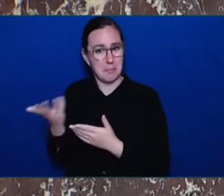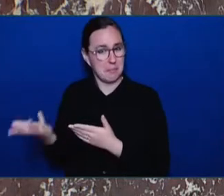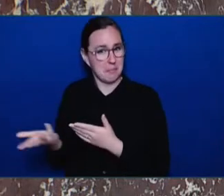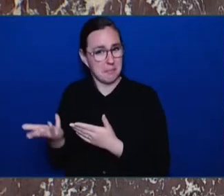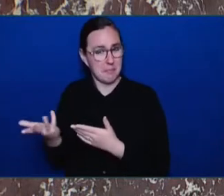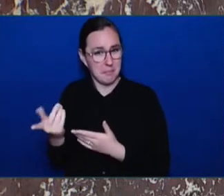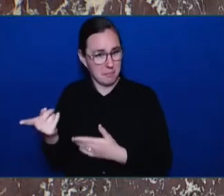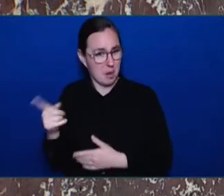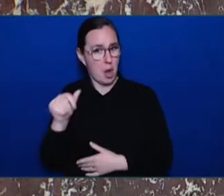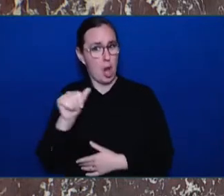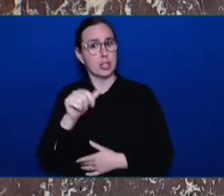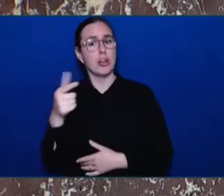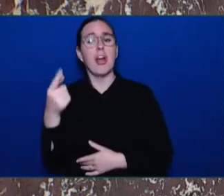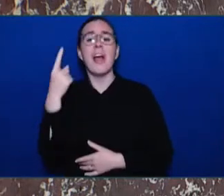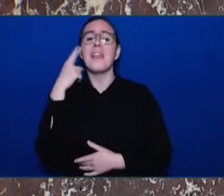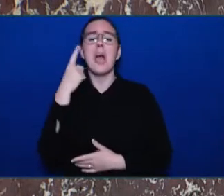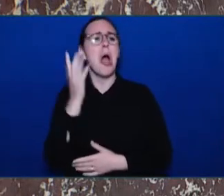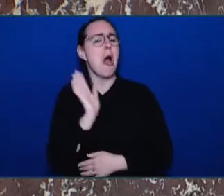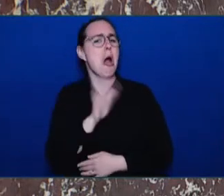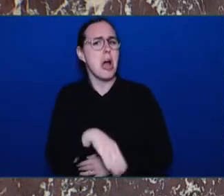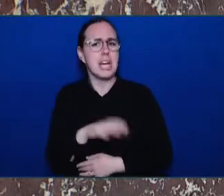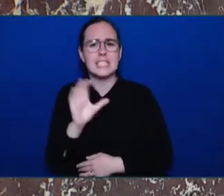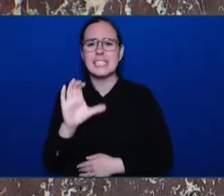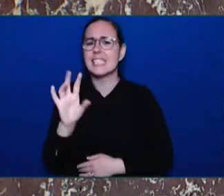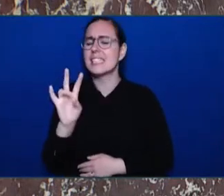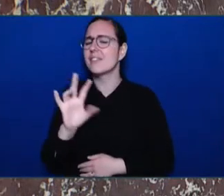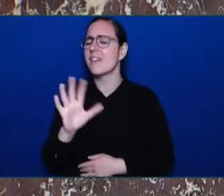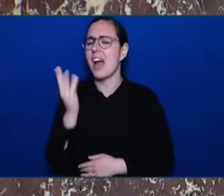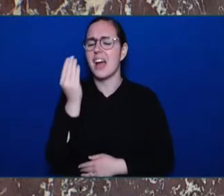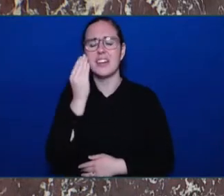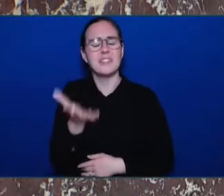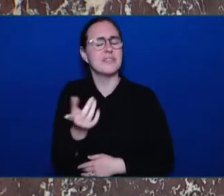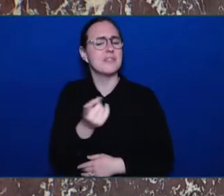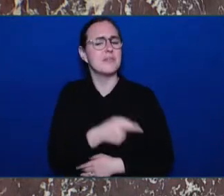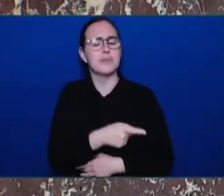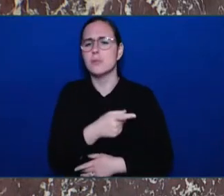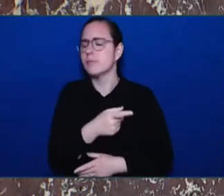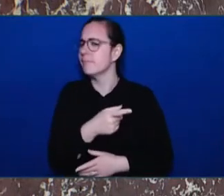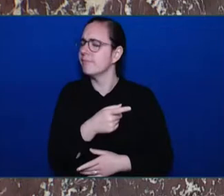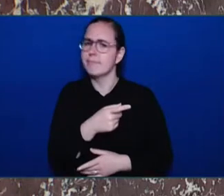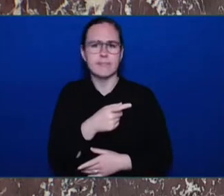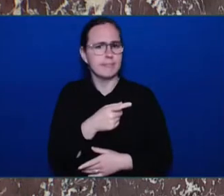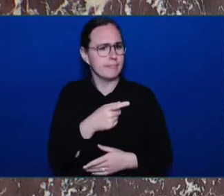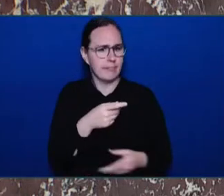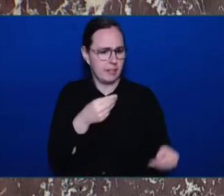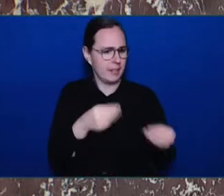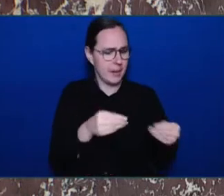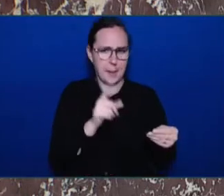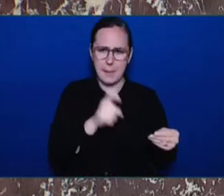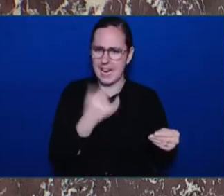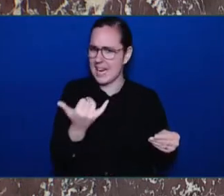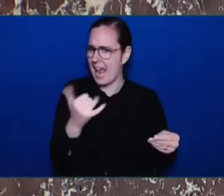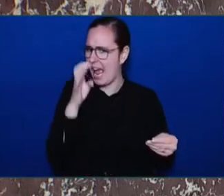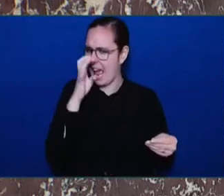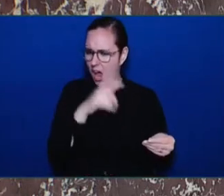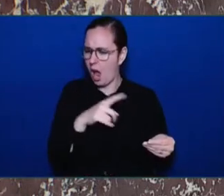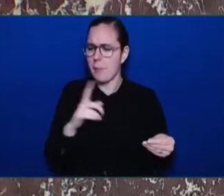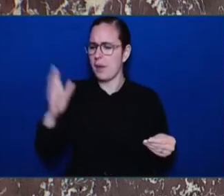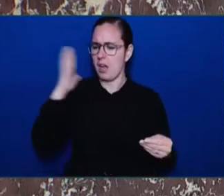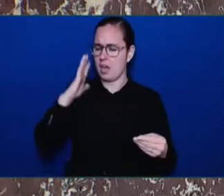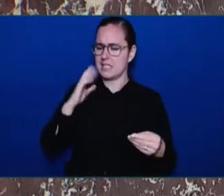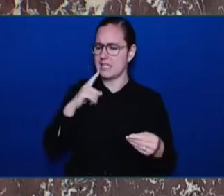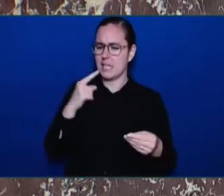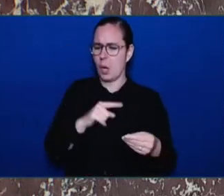Attorney General that thinks the prolific offender program was too aggressive, and in the meantime, we have people getting